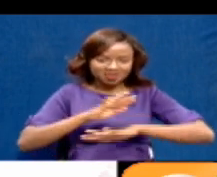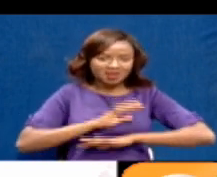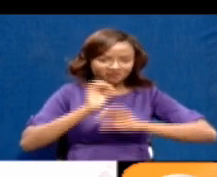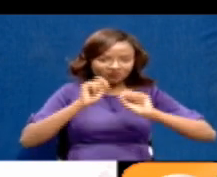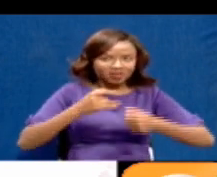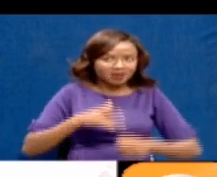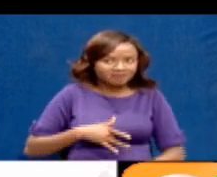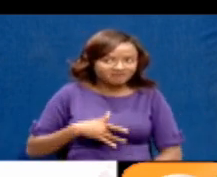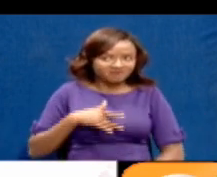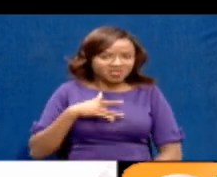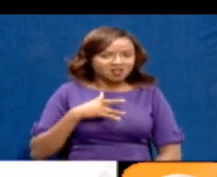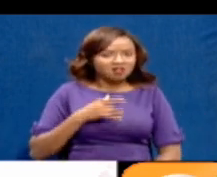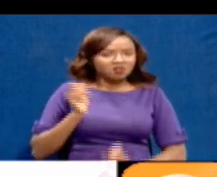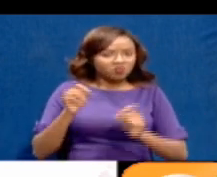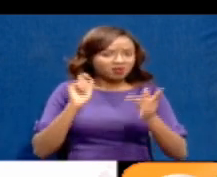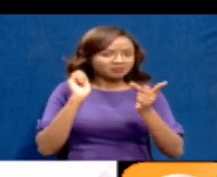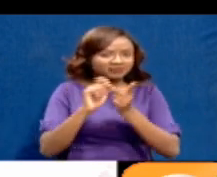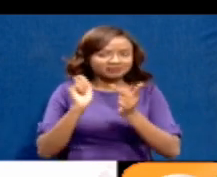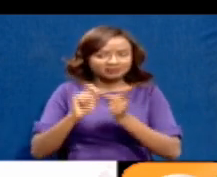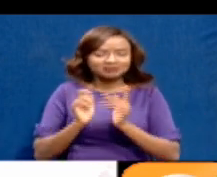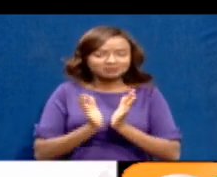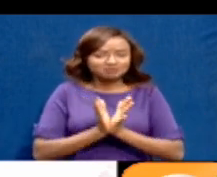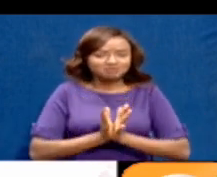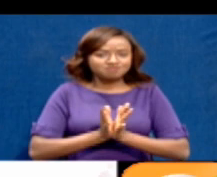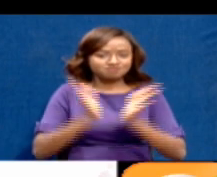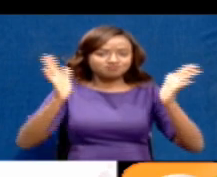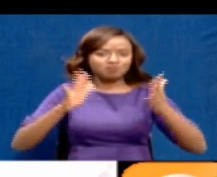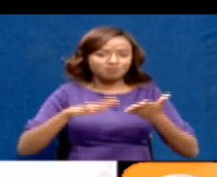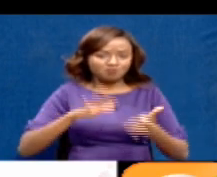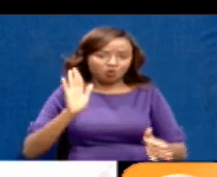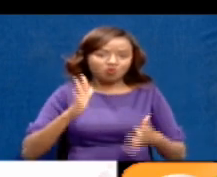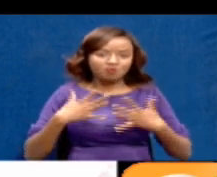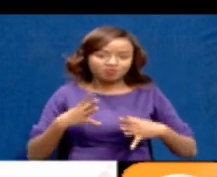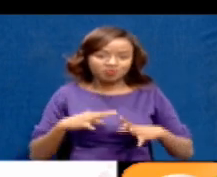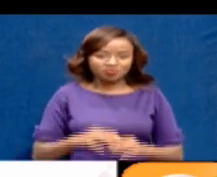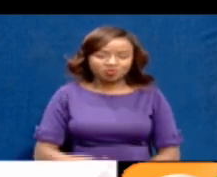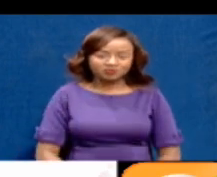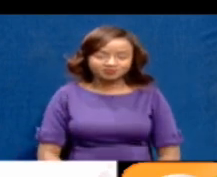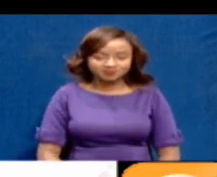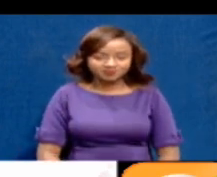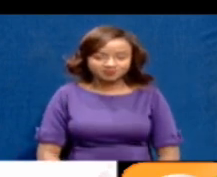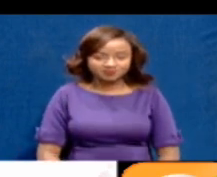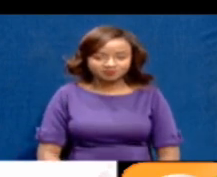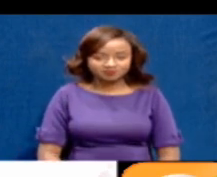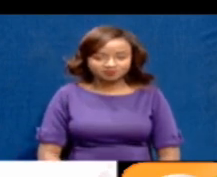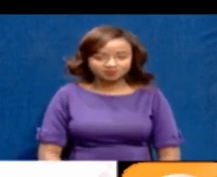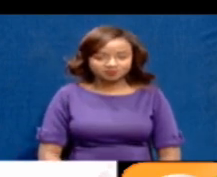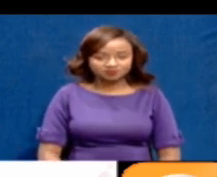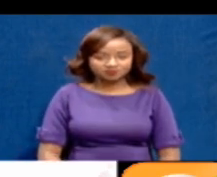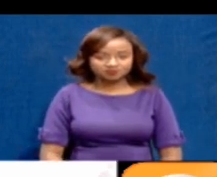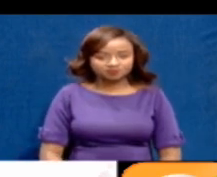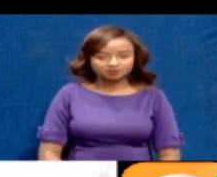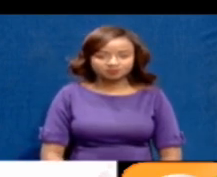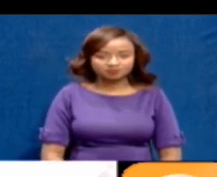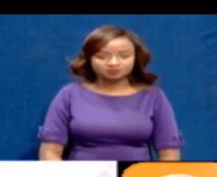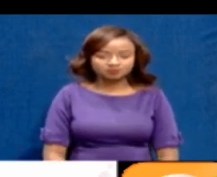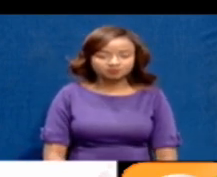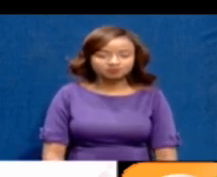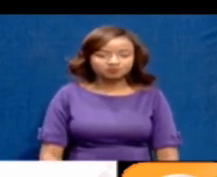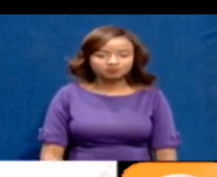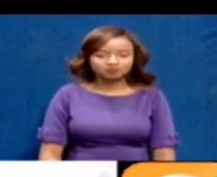we feel we need to test beyond those ones who come to us calling because they're saying they have symptoms or